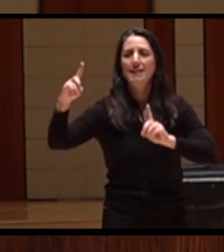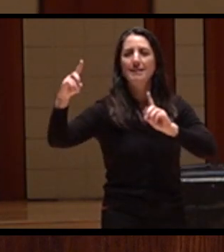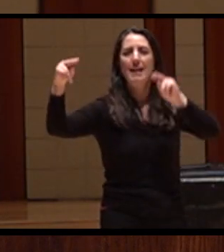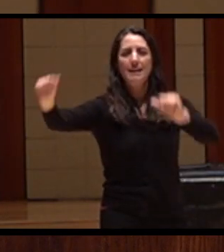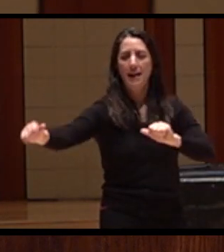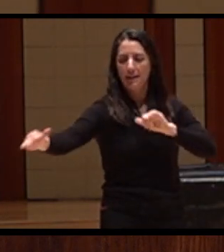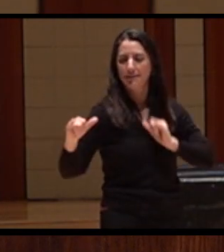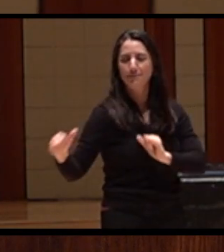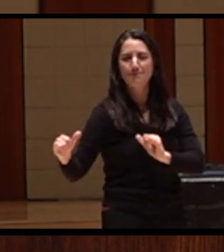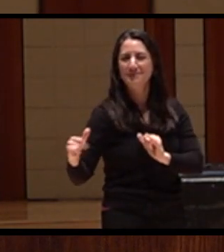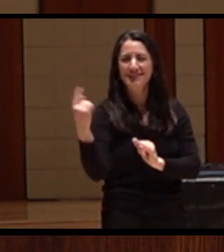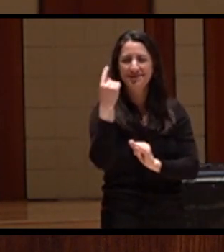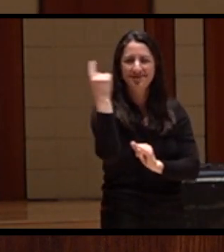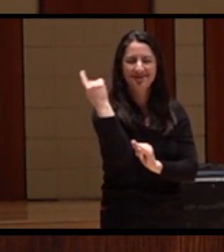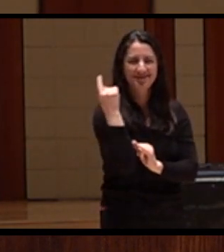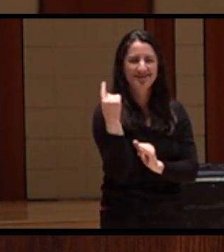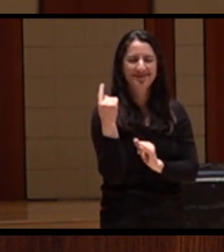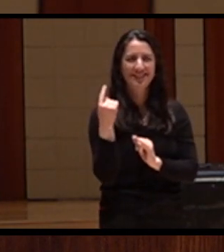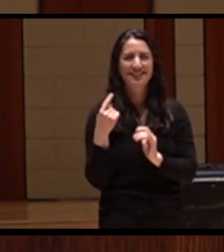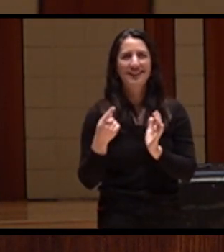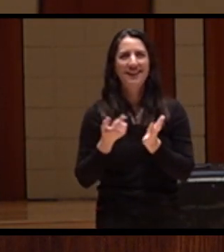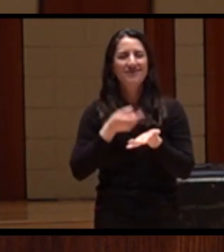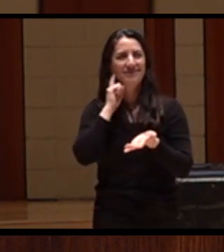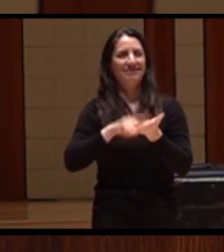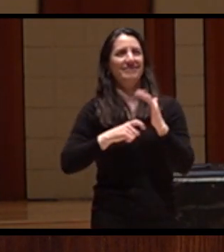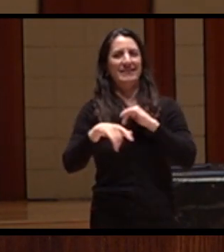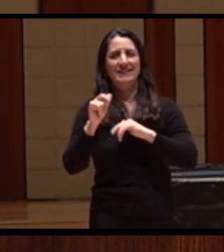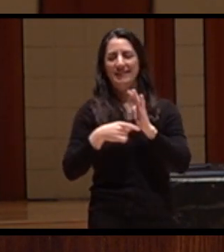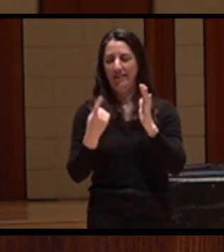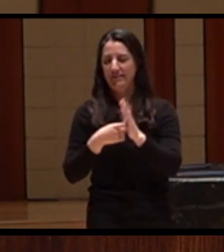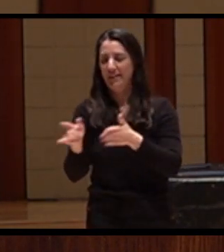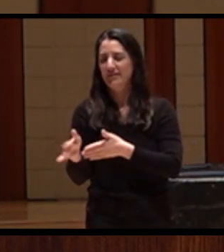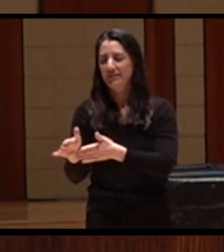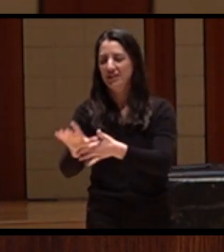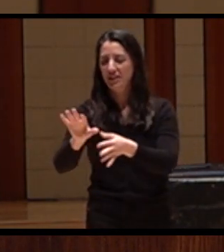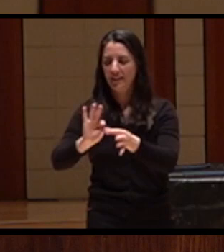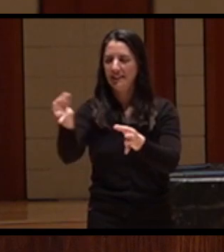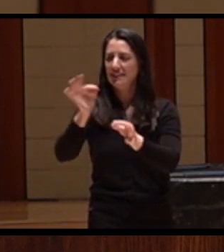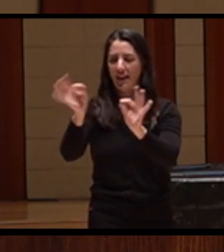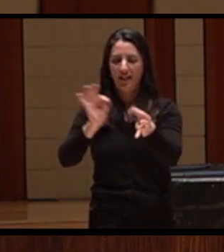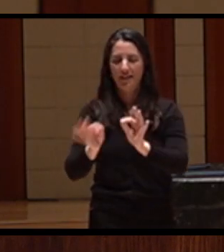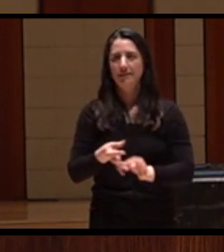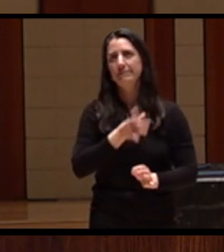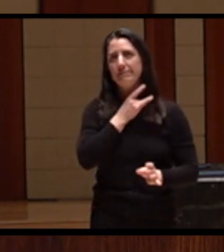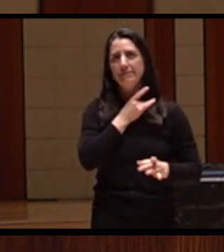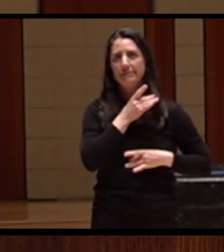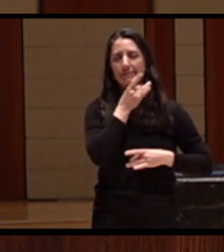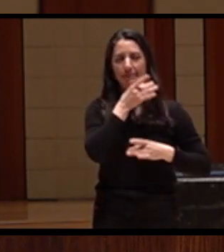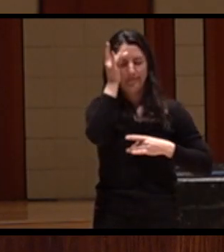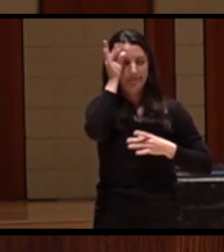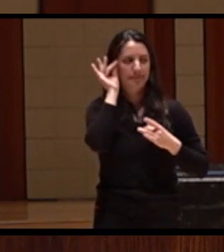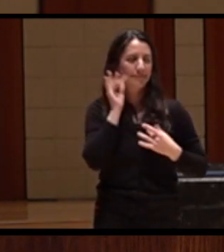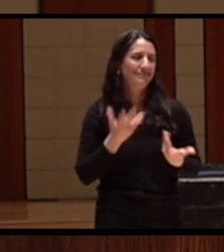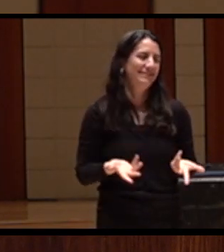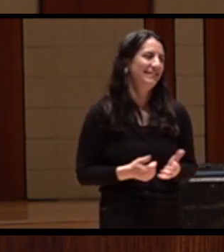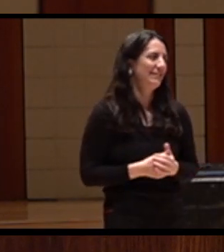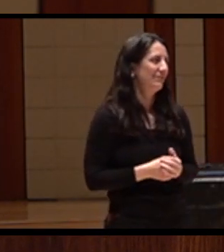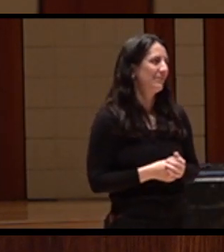But with this privilege comes responsibility to take care of the resource, to be a good steward.